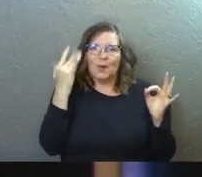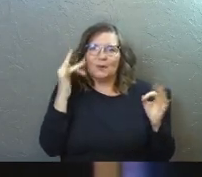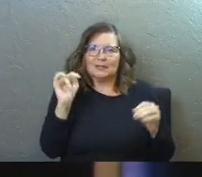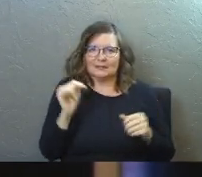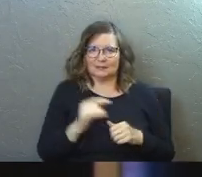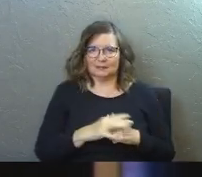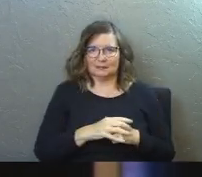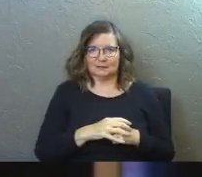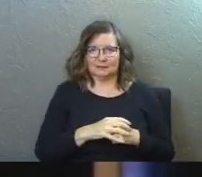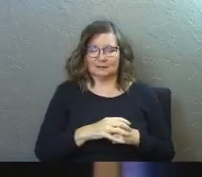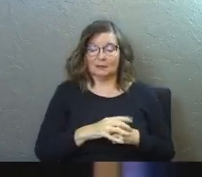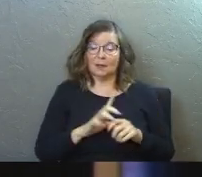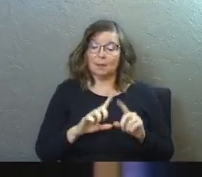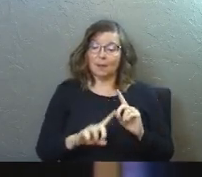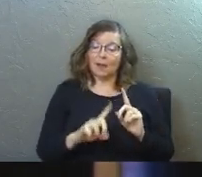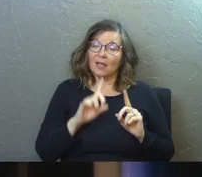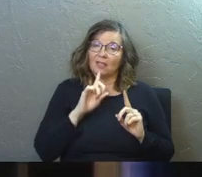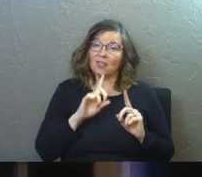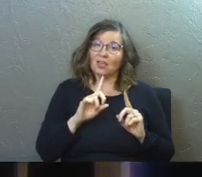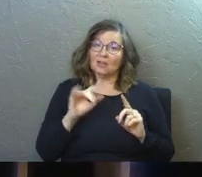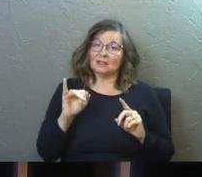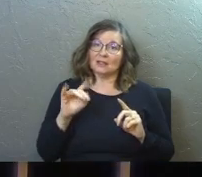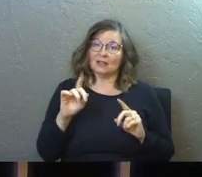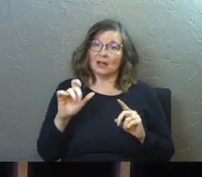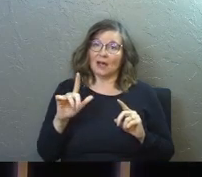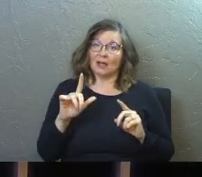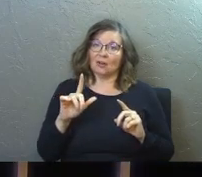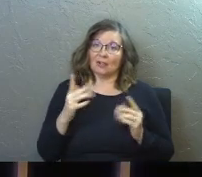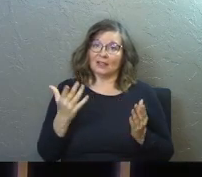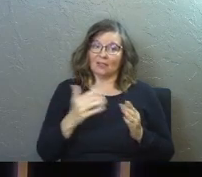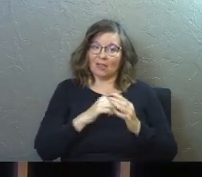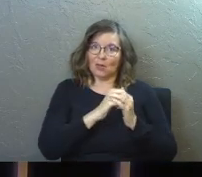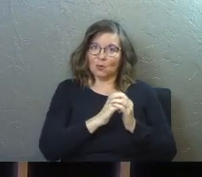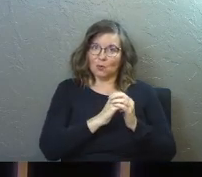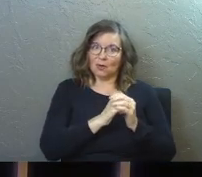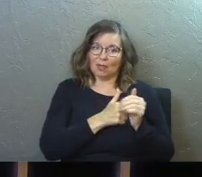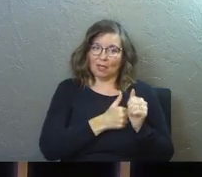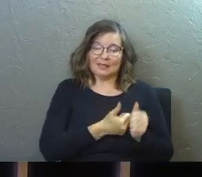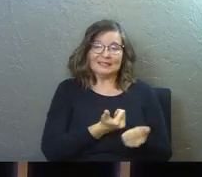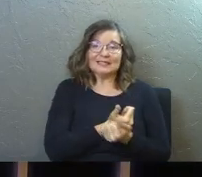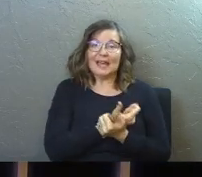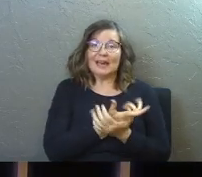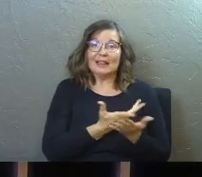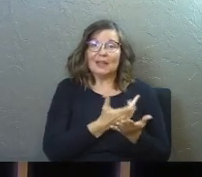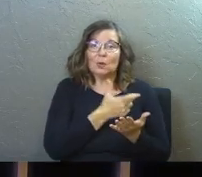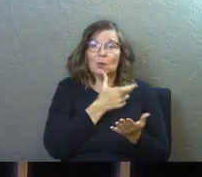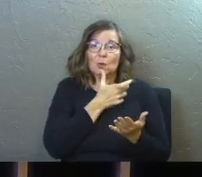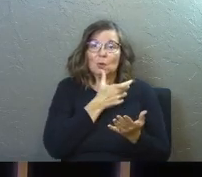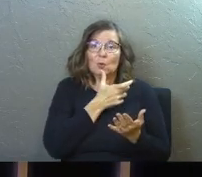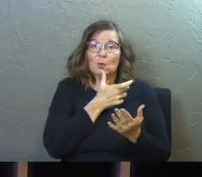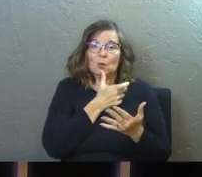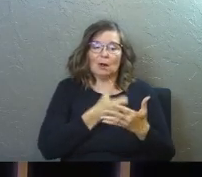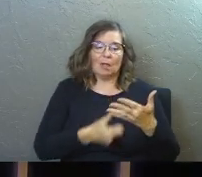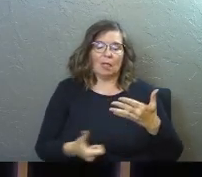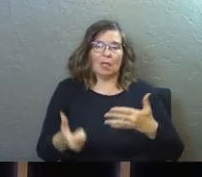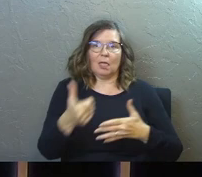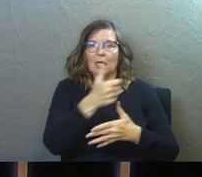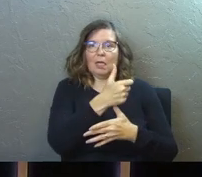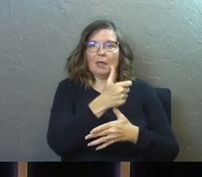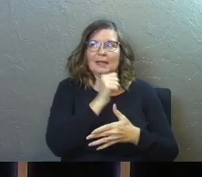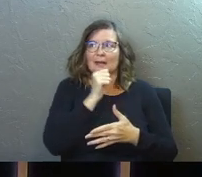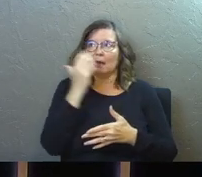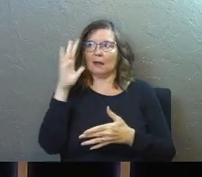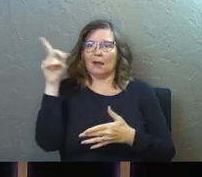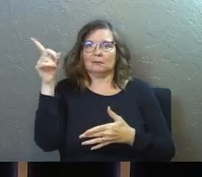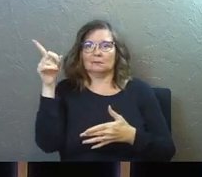but, but there's an idol here and an idol is anything who is in the top place instead